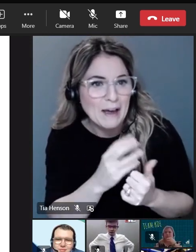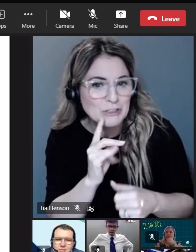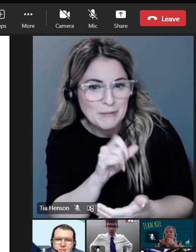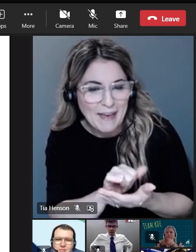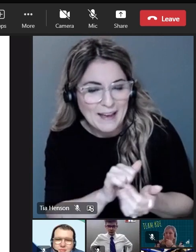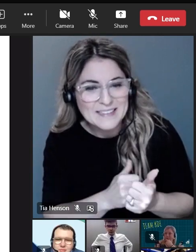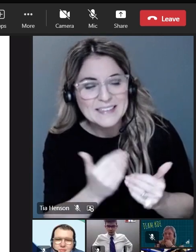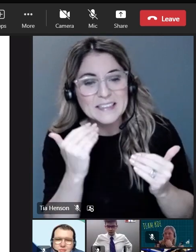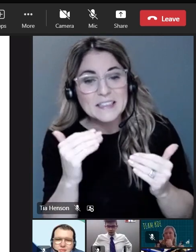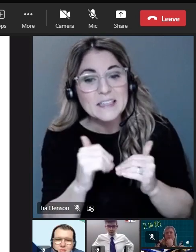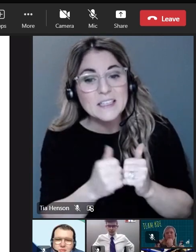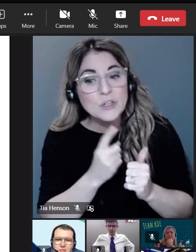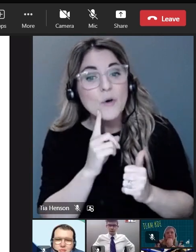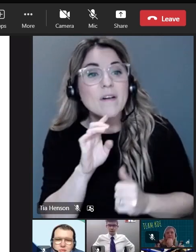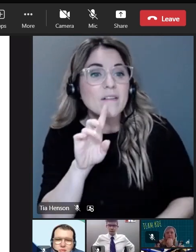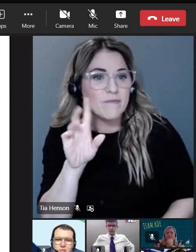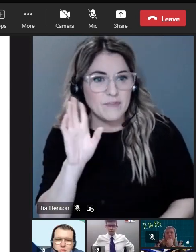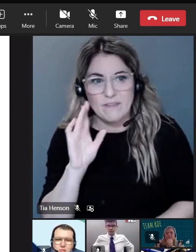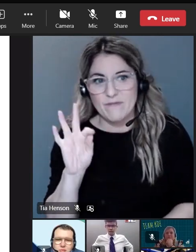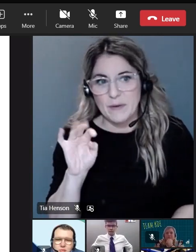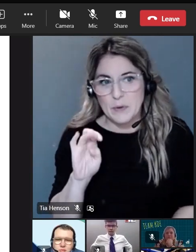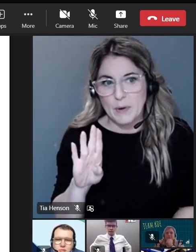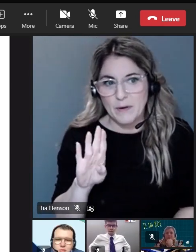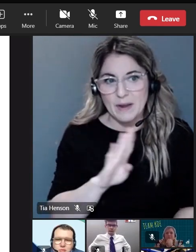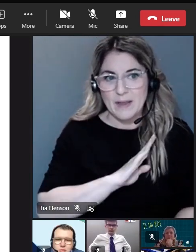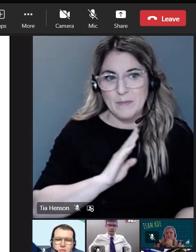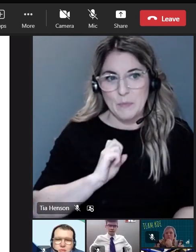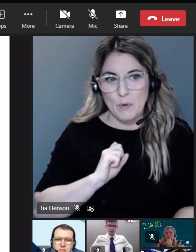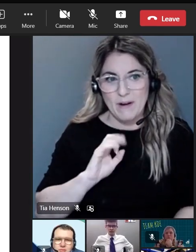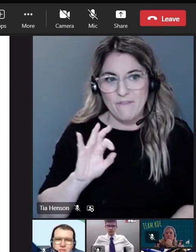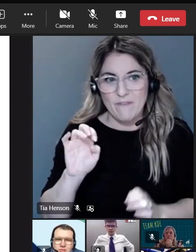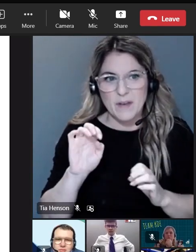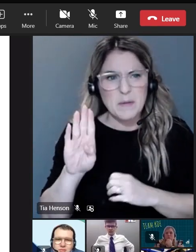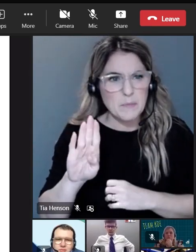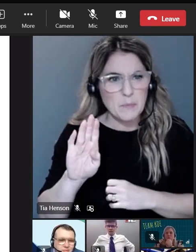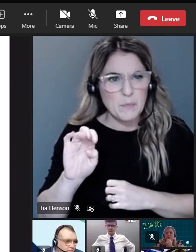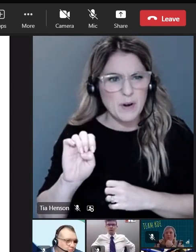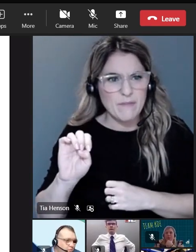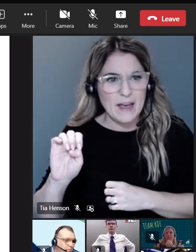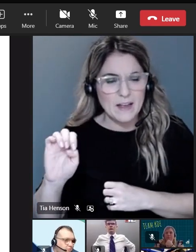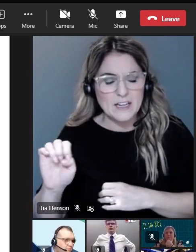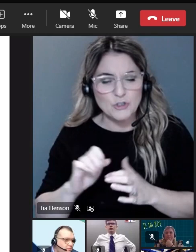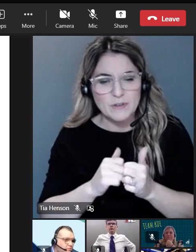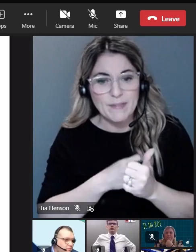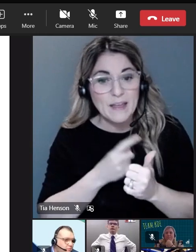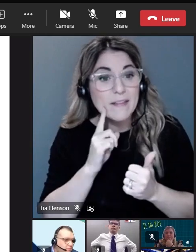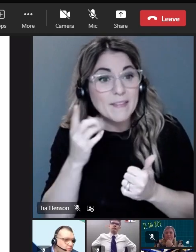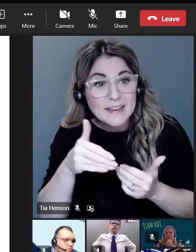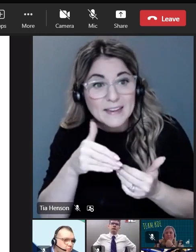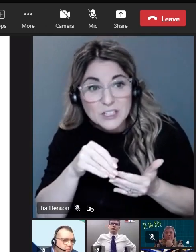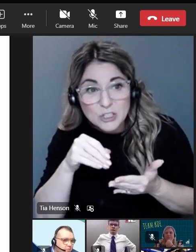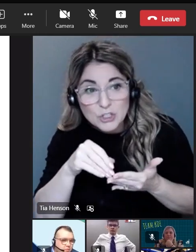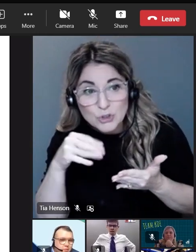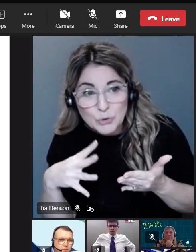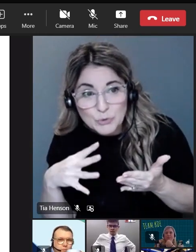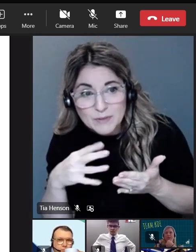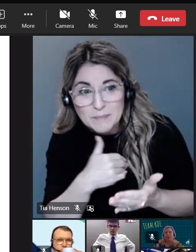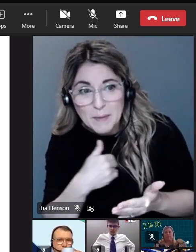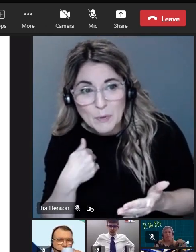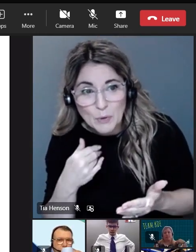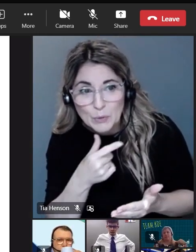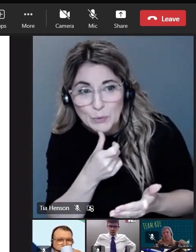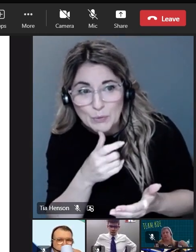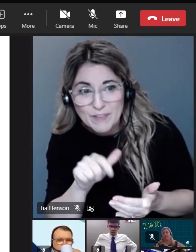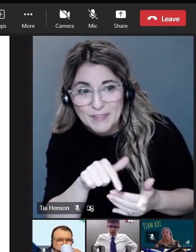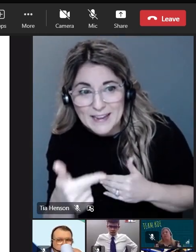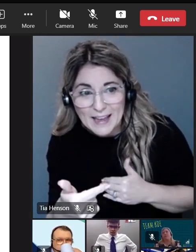February Board of Education meeting, talk about the next student member of the Kentucky Board of Education. We'll talk